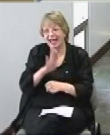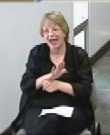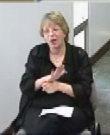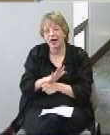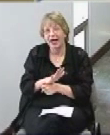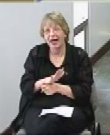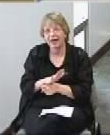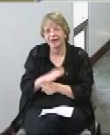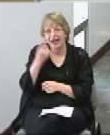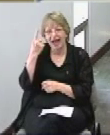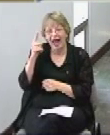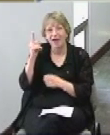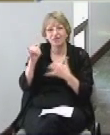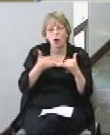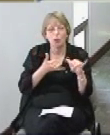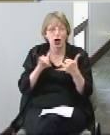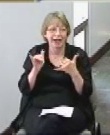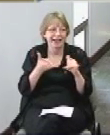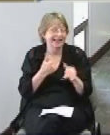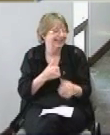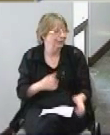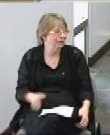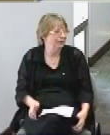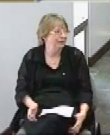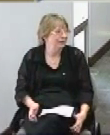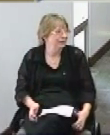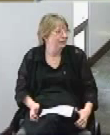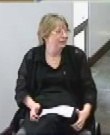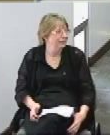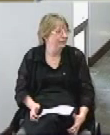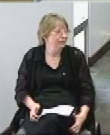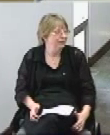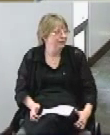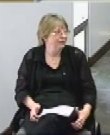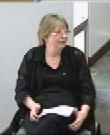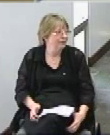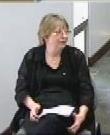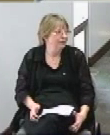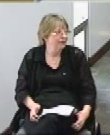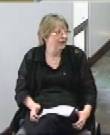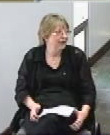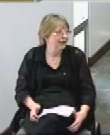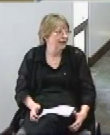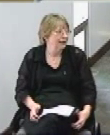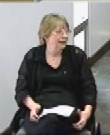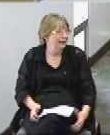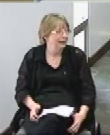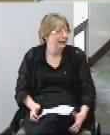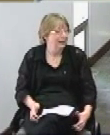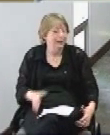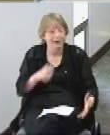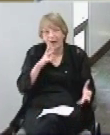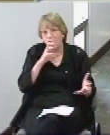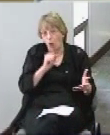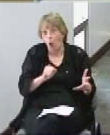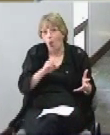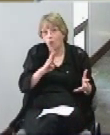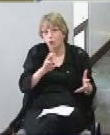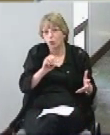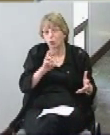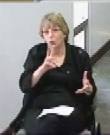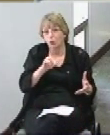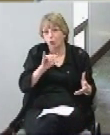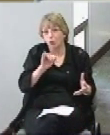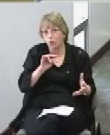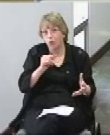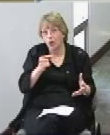parties so it'll address something that most bowling alleys the old-style that can't